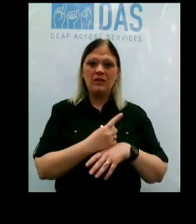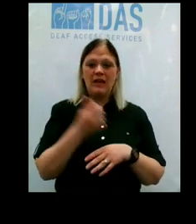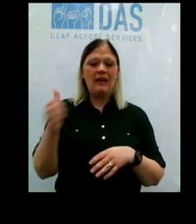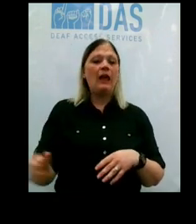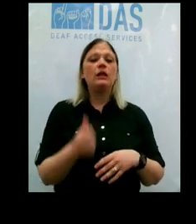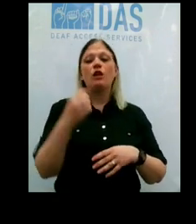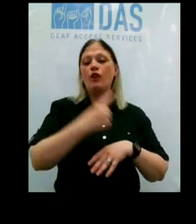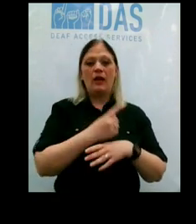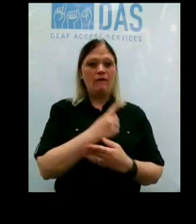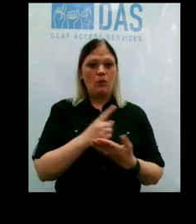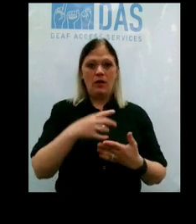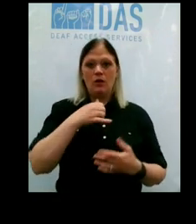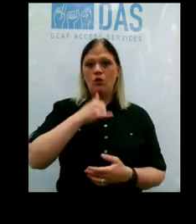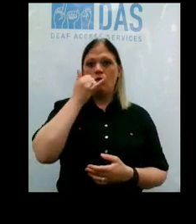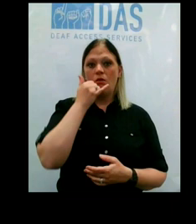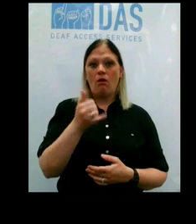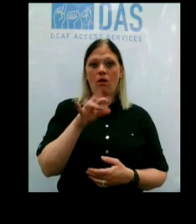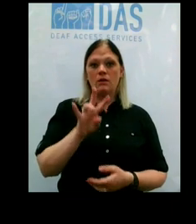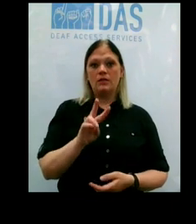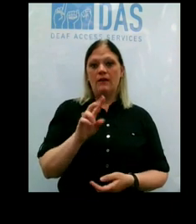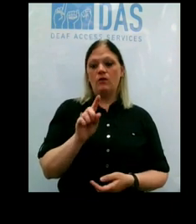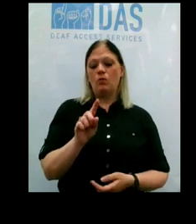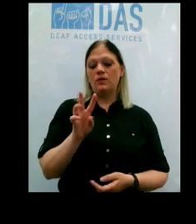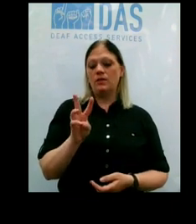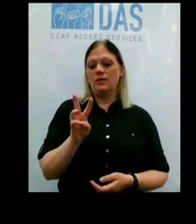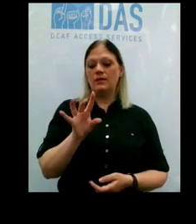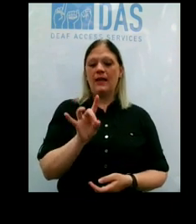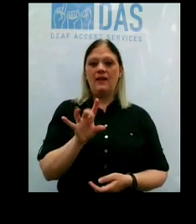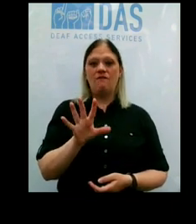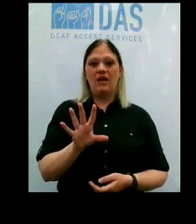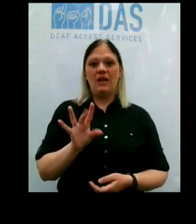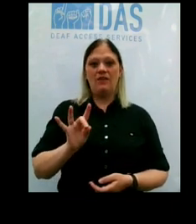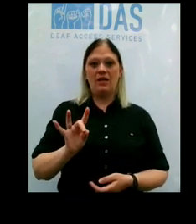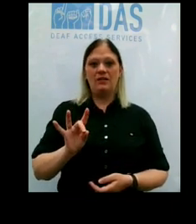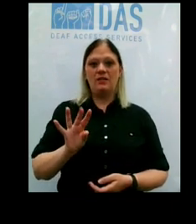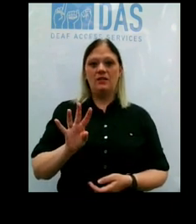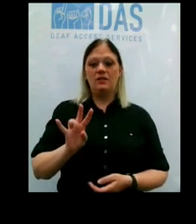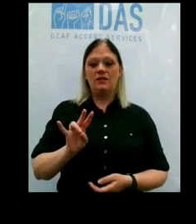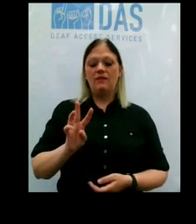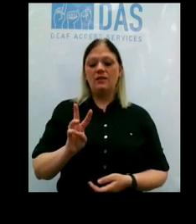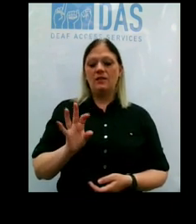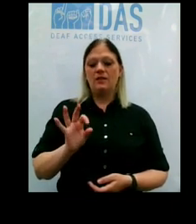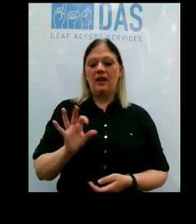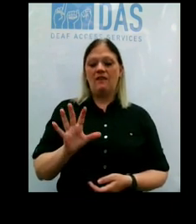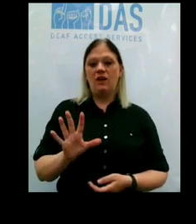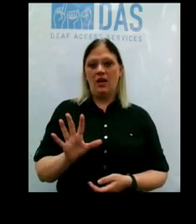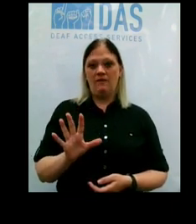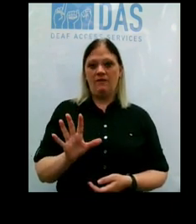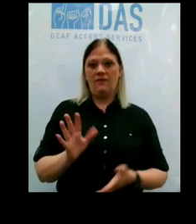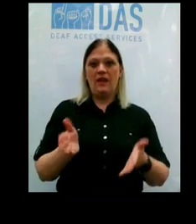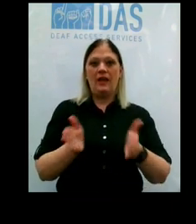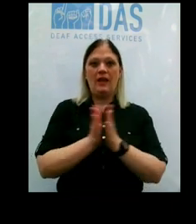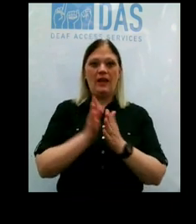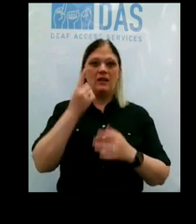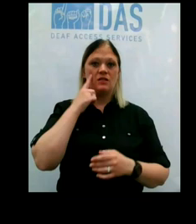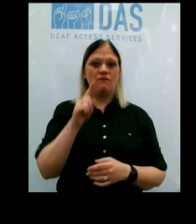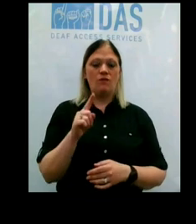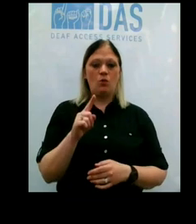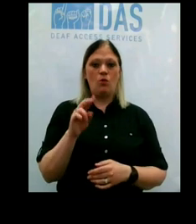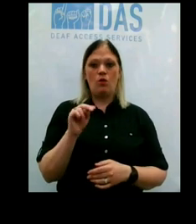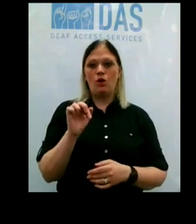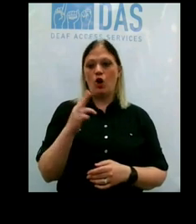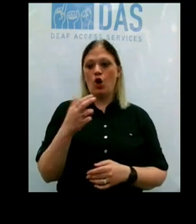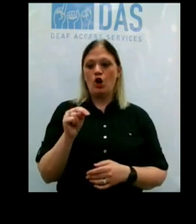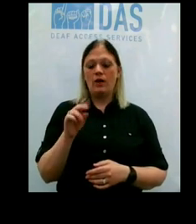day of the week, you can call us at 716-858-7695 and ask for either